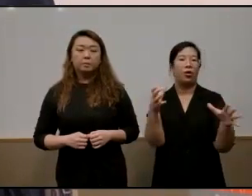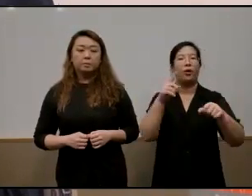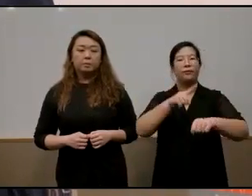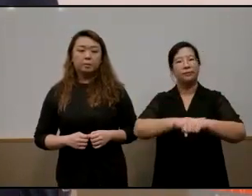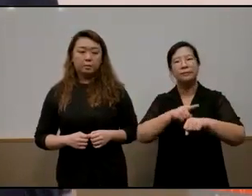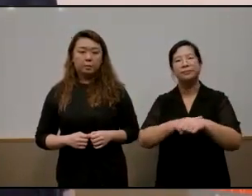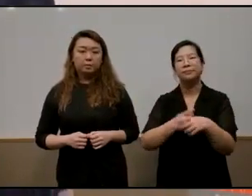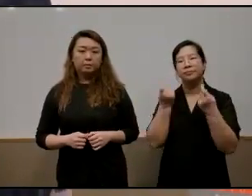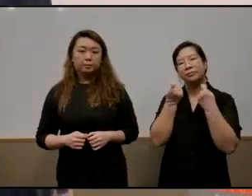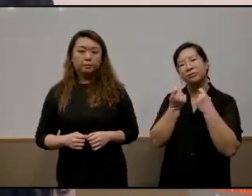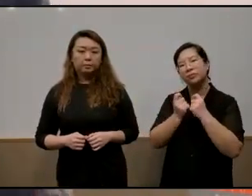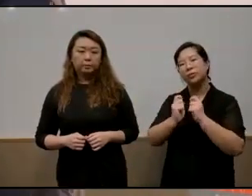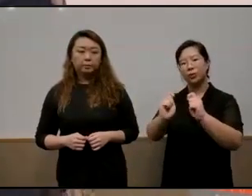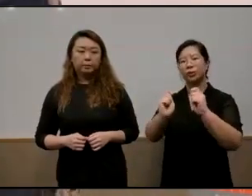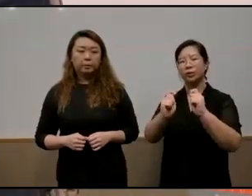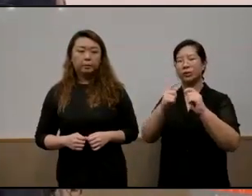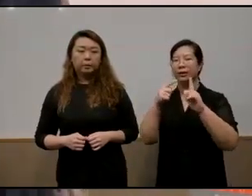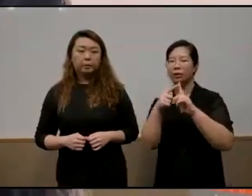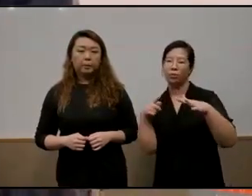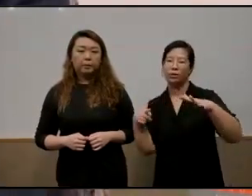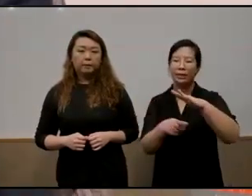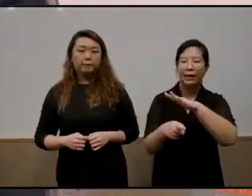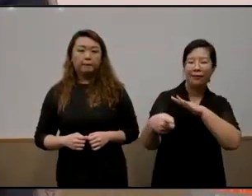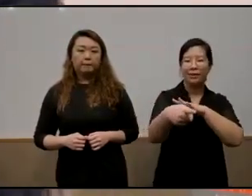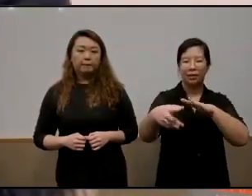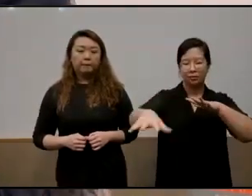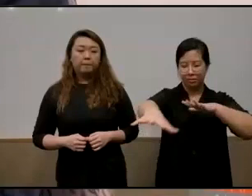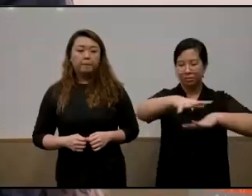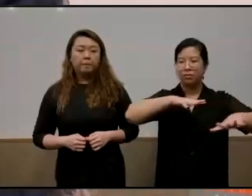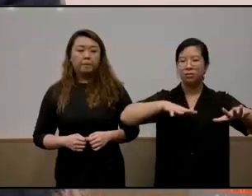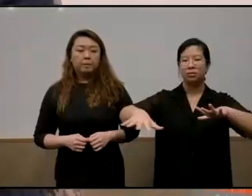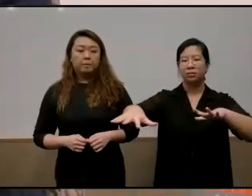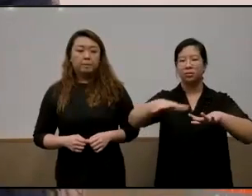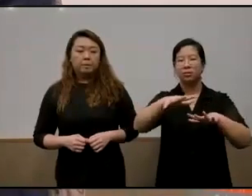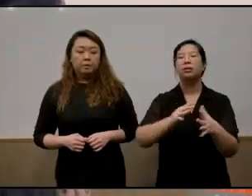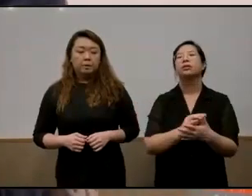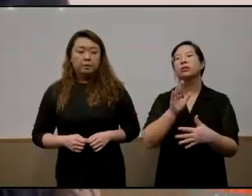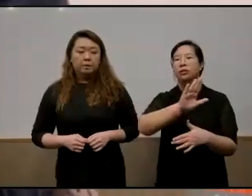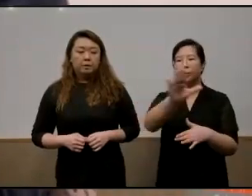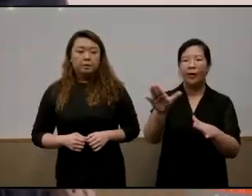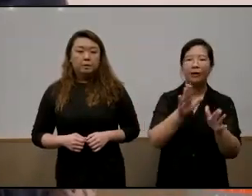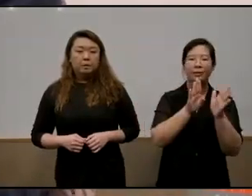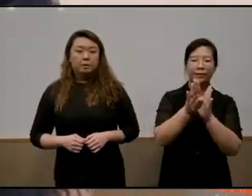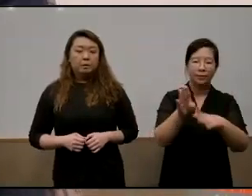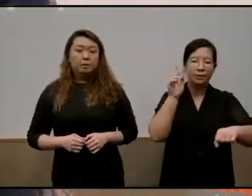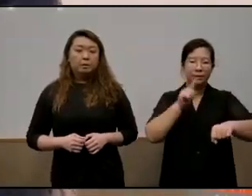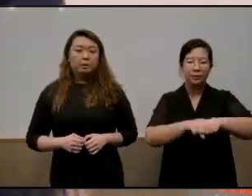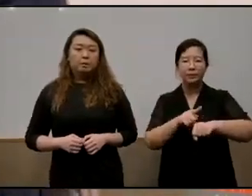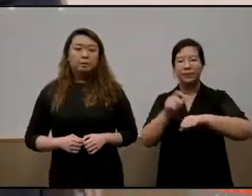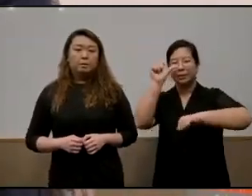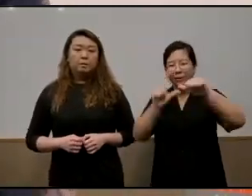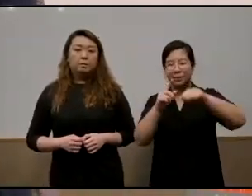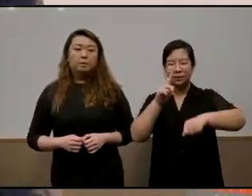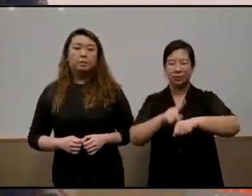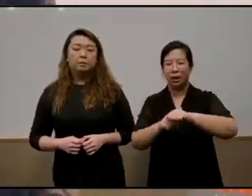um navigate the landscape all right their development time their assessment time